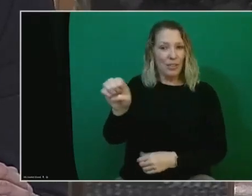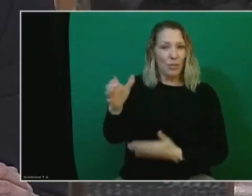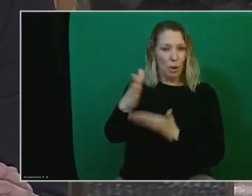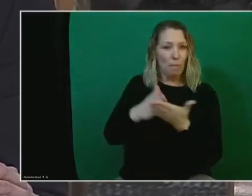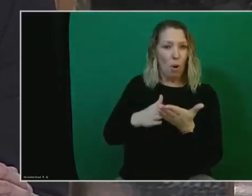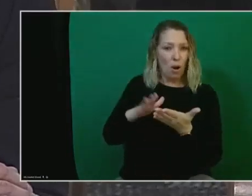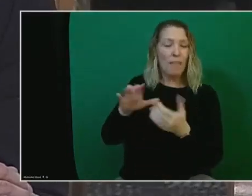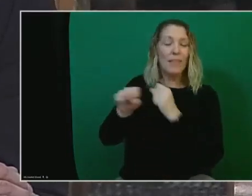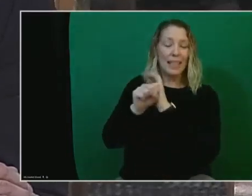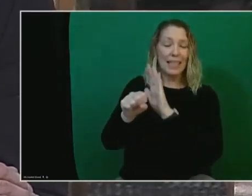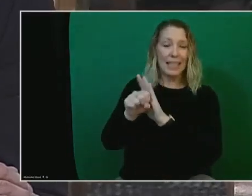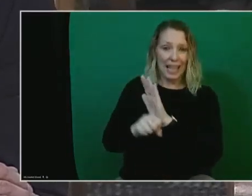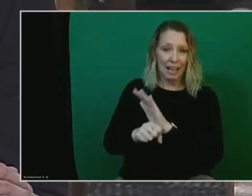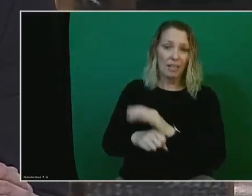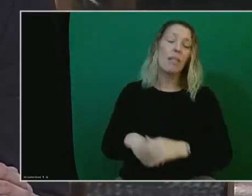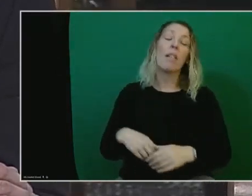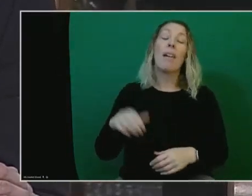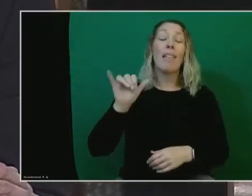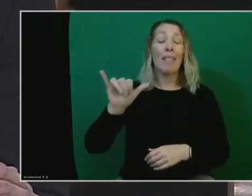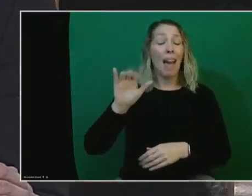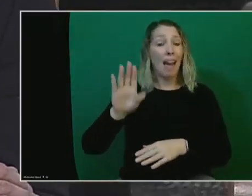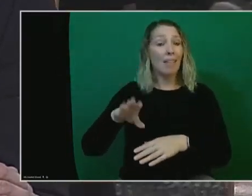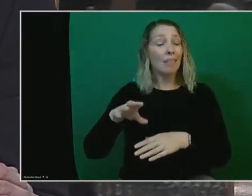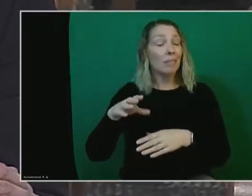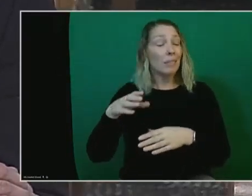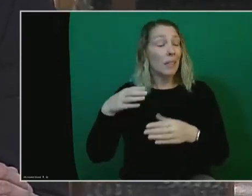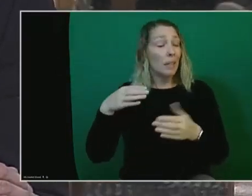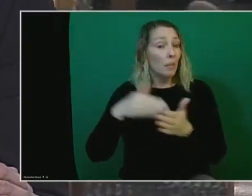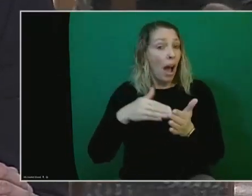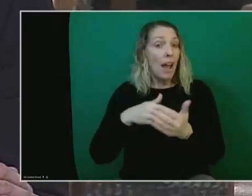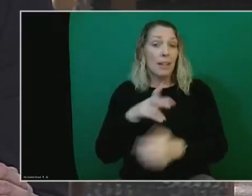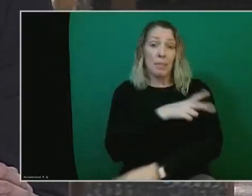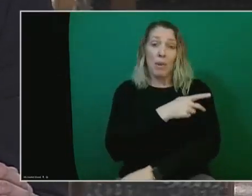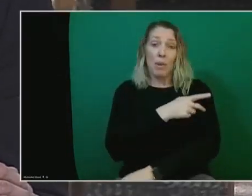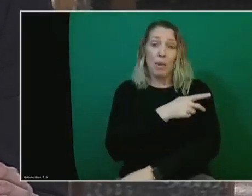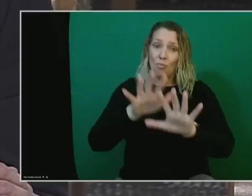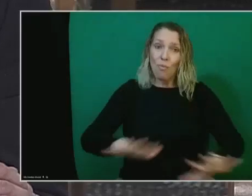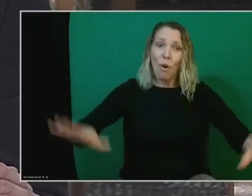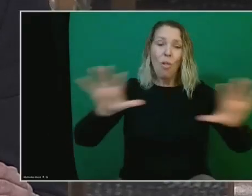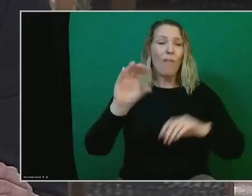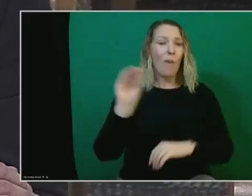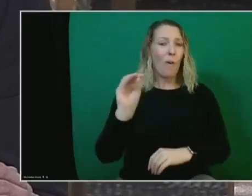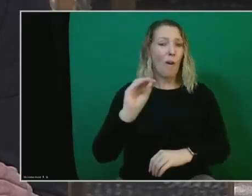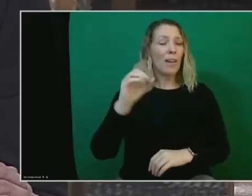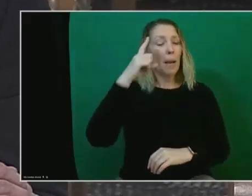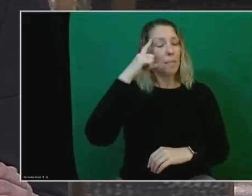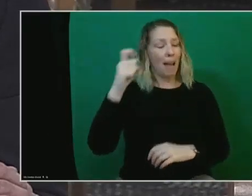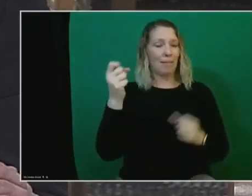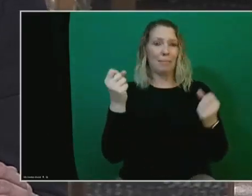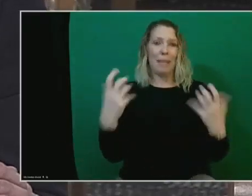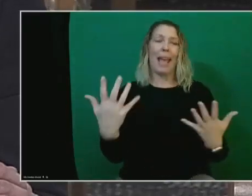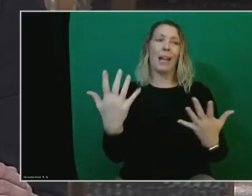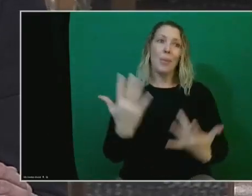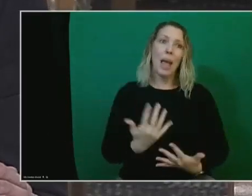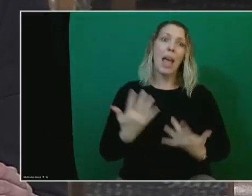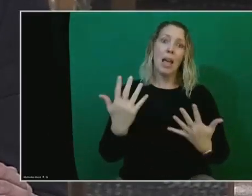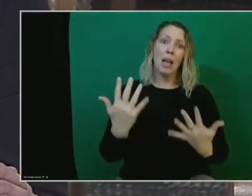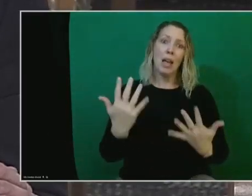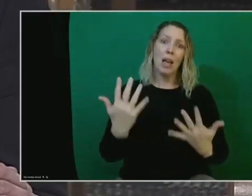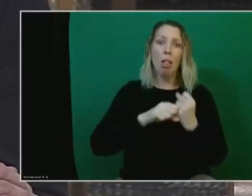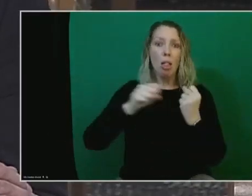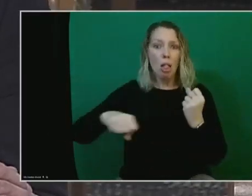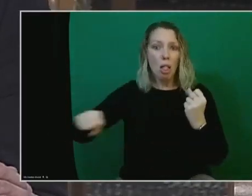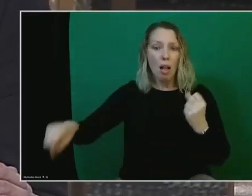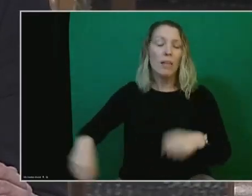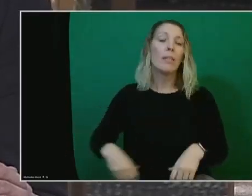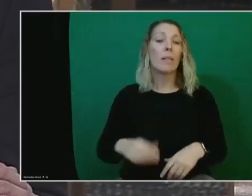impact reaches providers and patients all over Oregon because of longer wait times. And a common theme in the work group is the